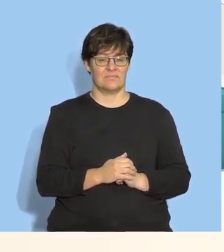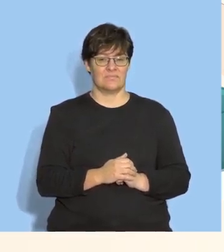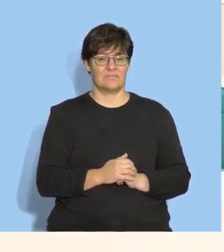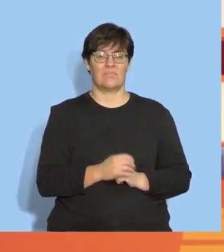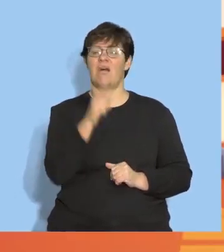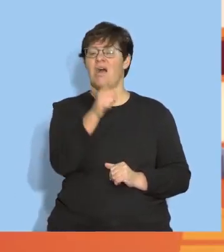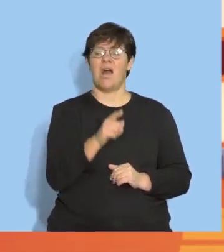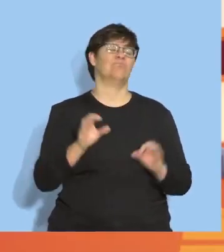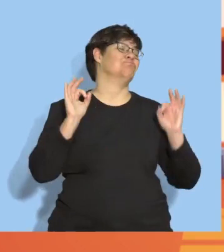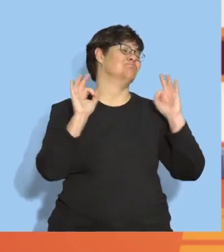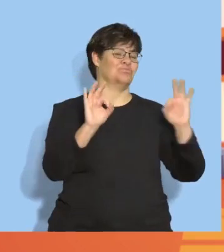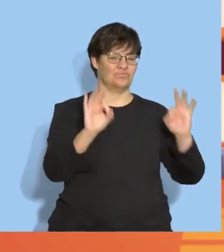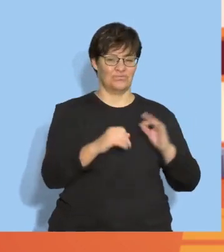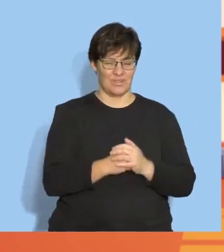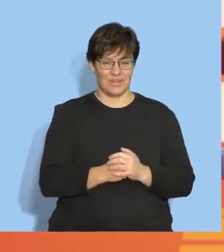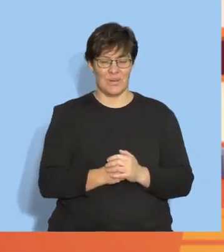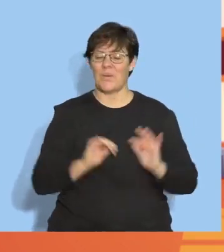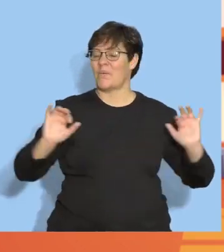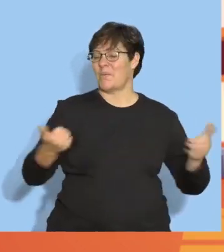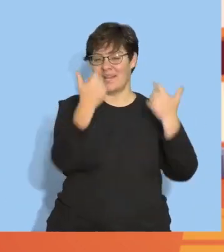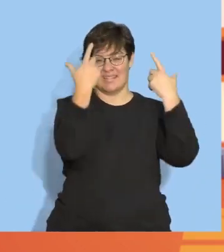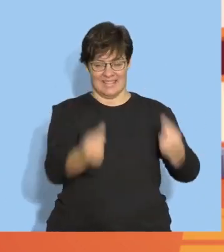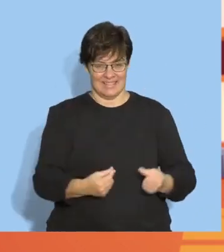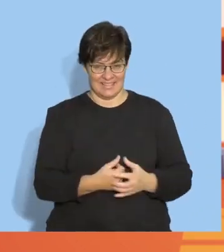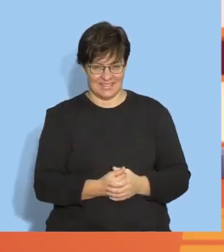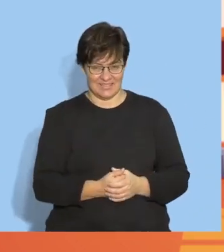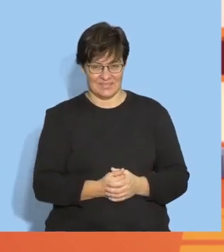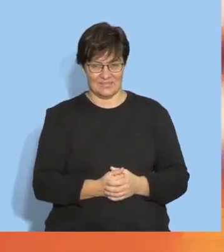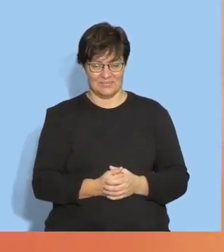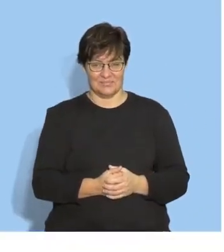That was terrific! Well done!